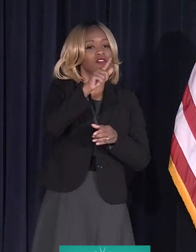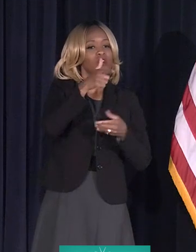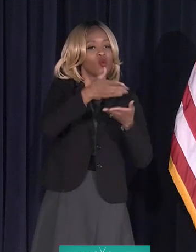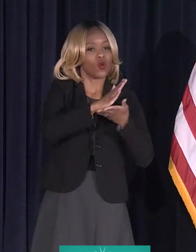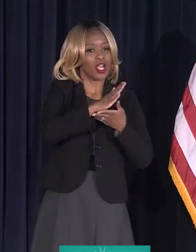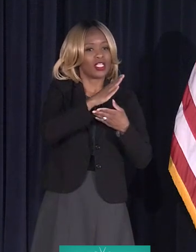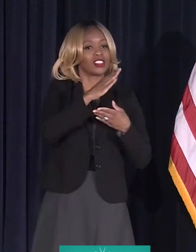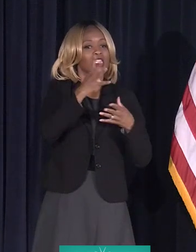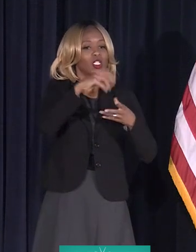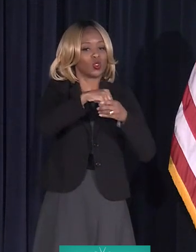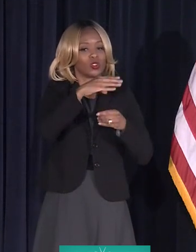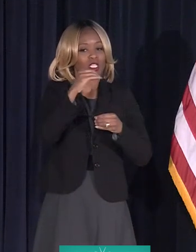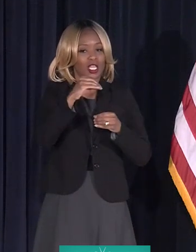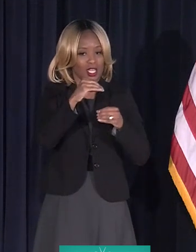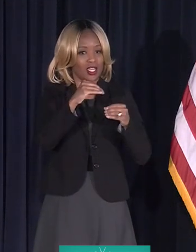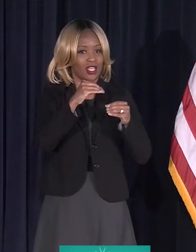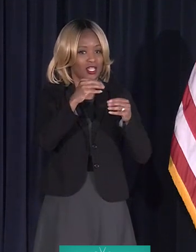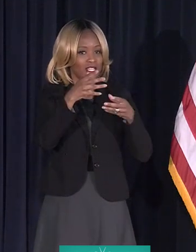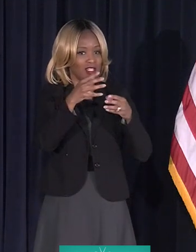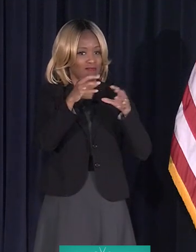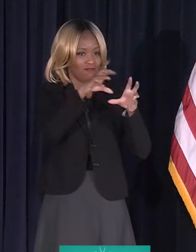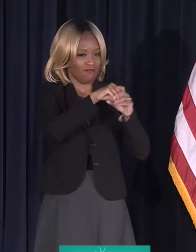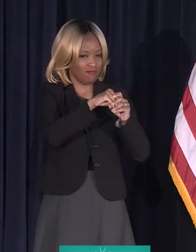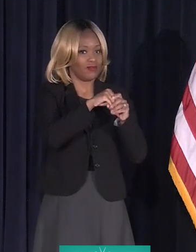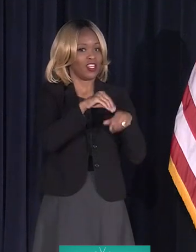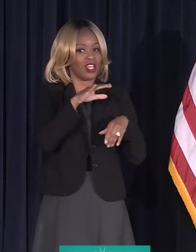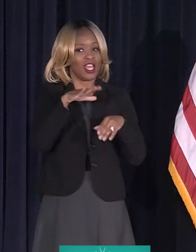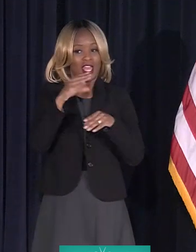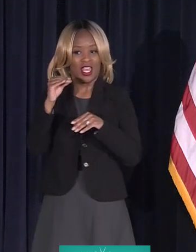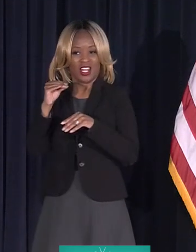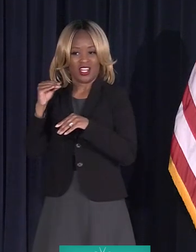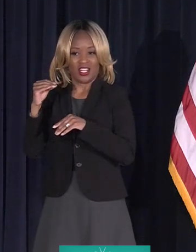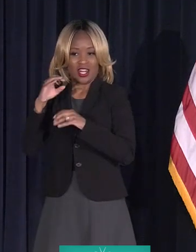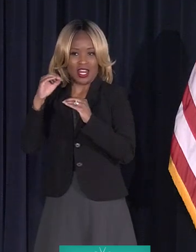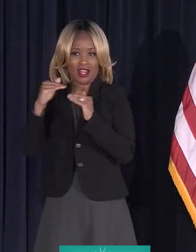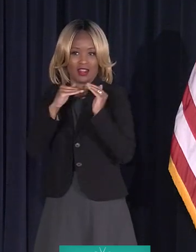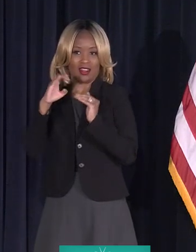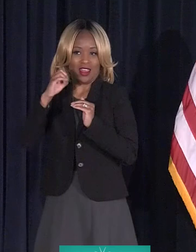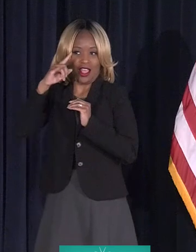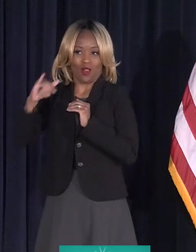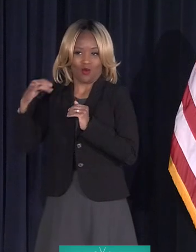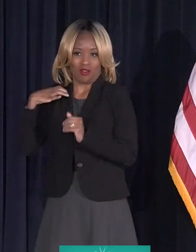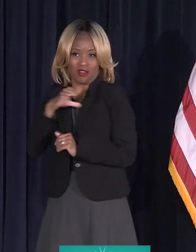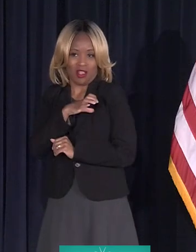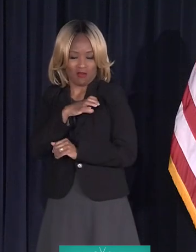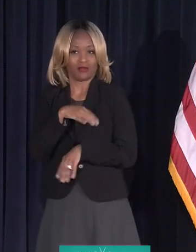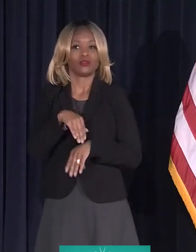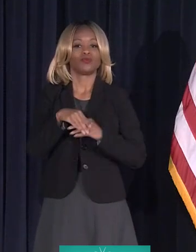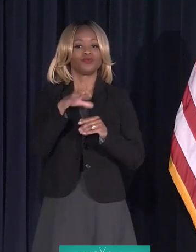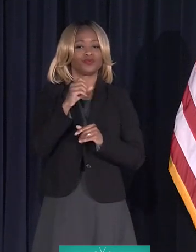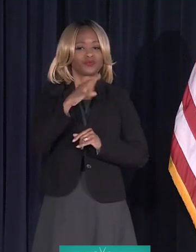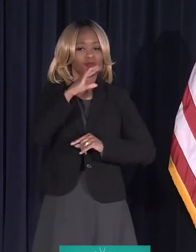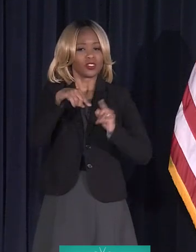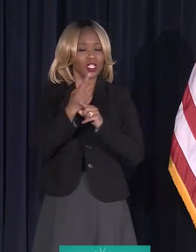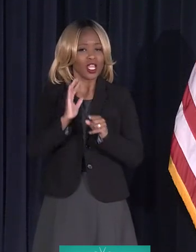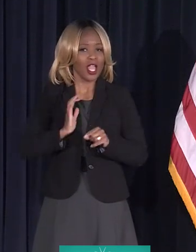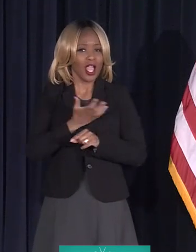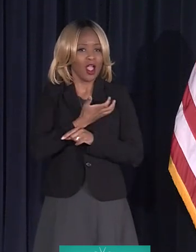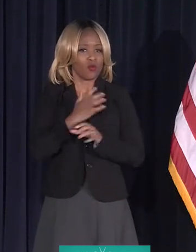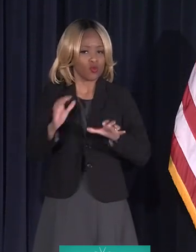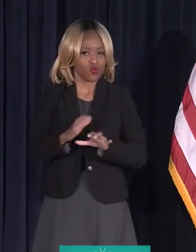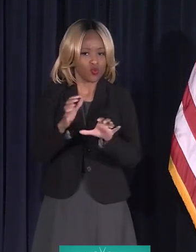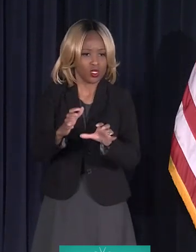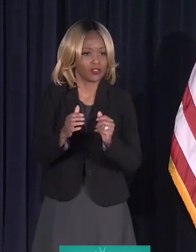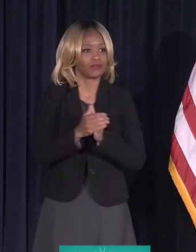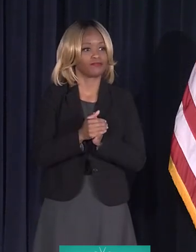also as the Chair of the City of Detroit's Equity Council. So first, allow me to talk to you about the work that we're doing in the Civil Rights Inclusion and